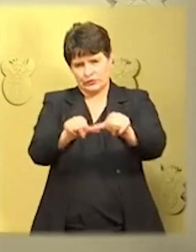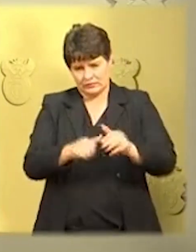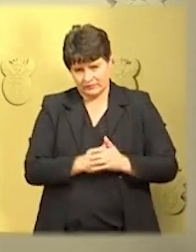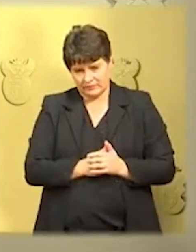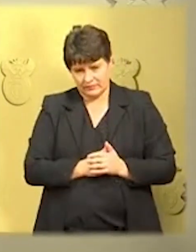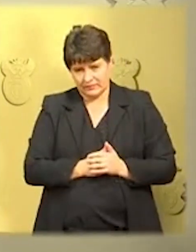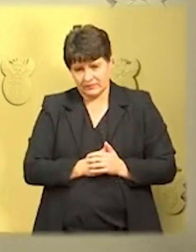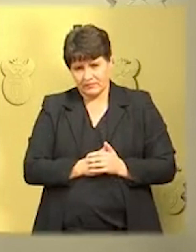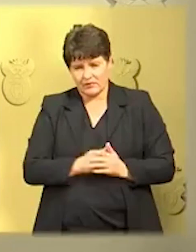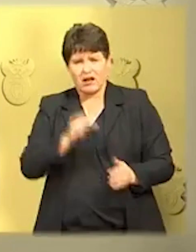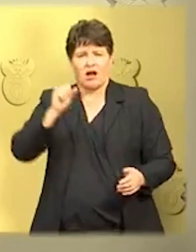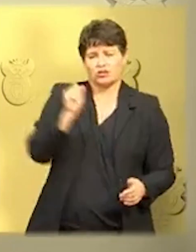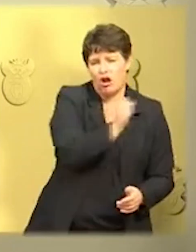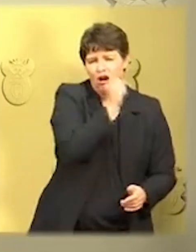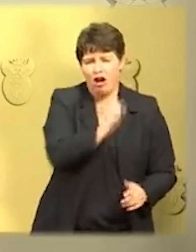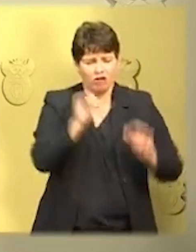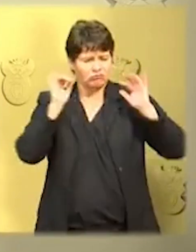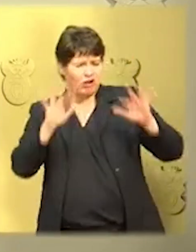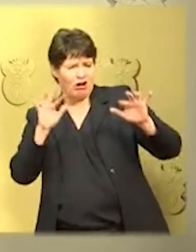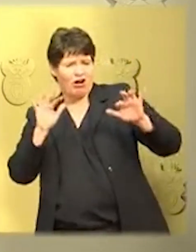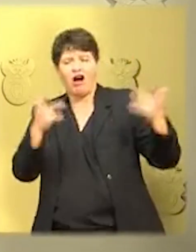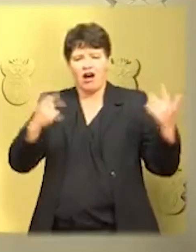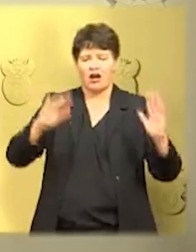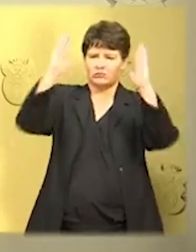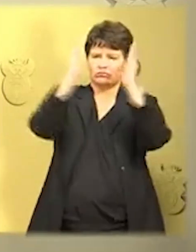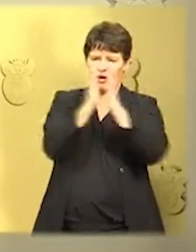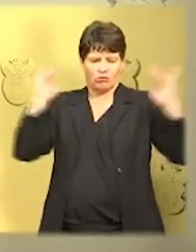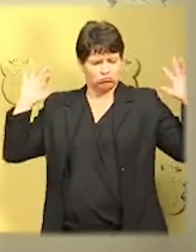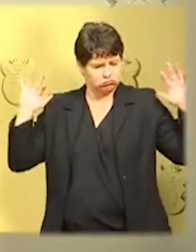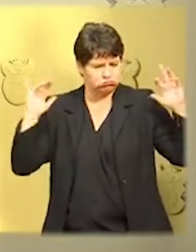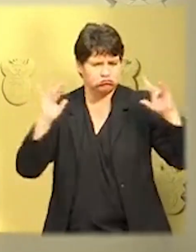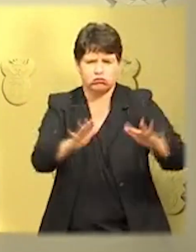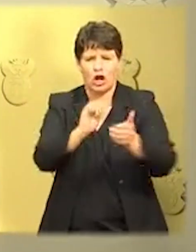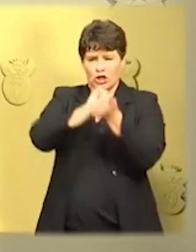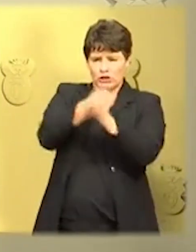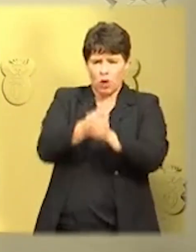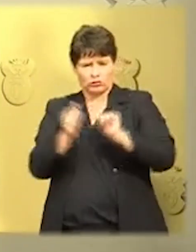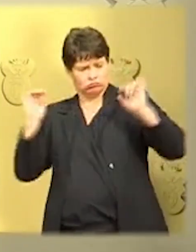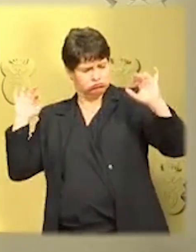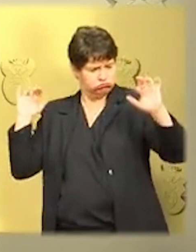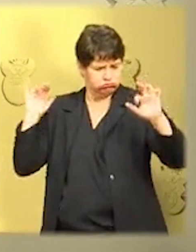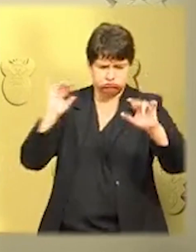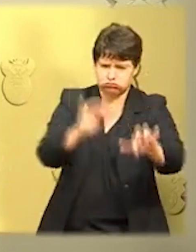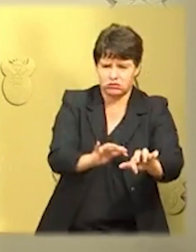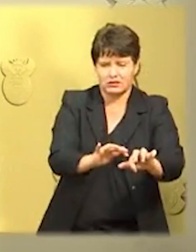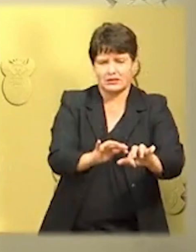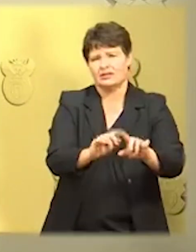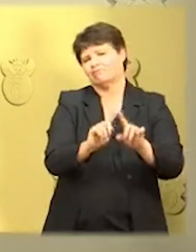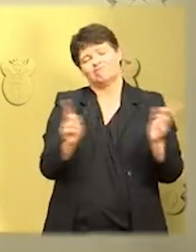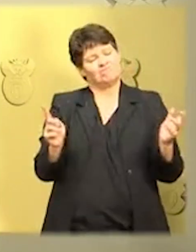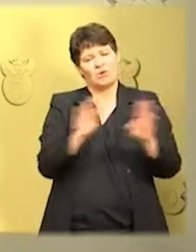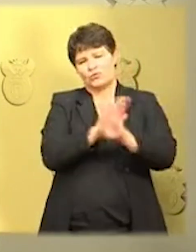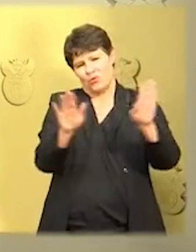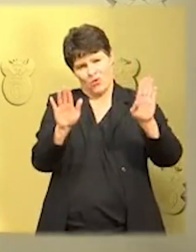Concerts and sporting events and religious, cultural and social gatherings will not be